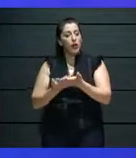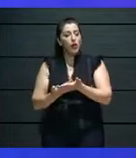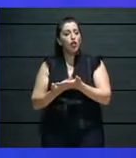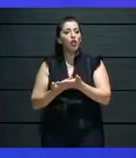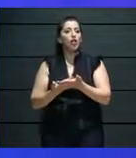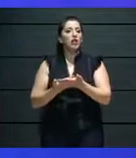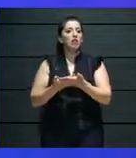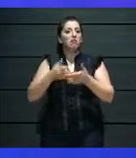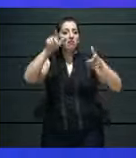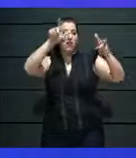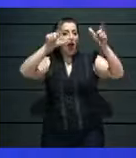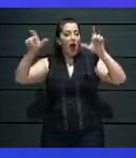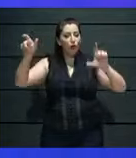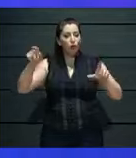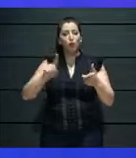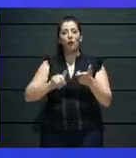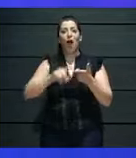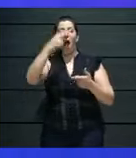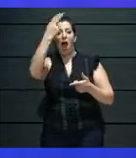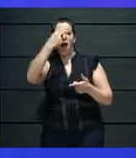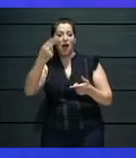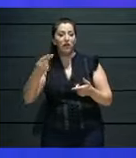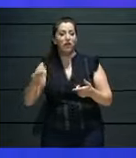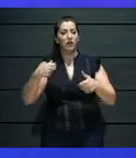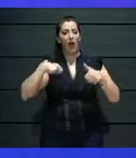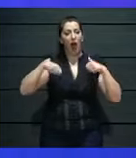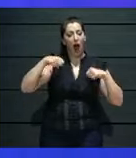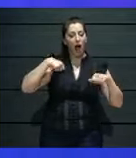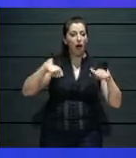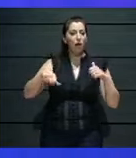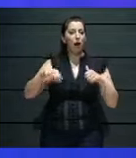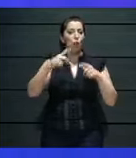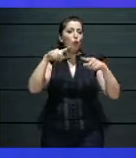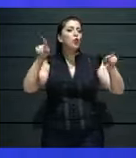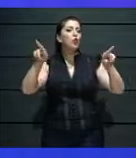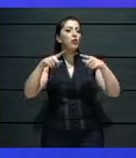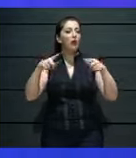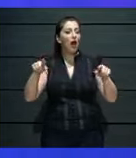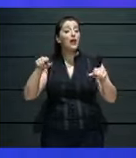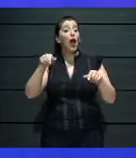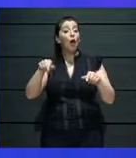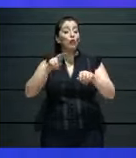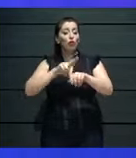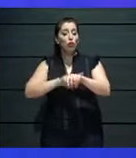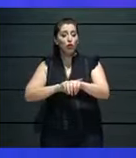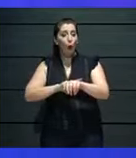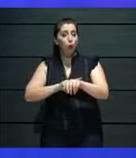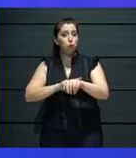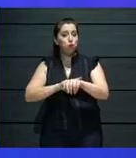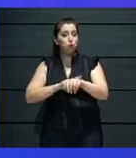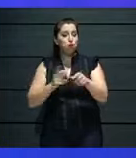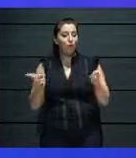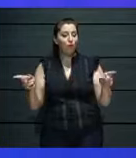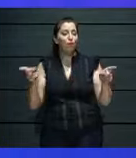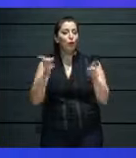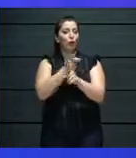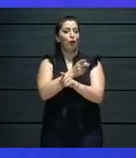using new technology, we communicate to audiences, old and new.